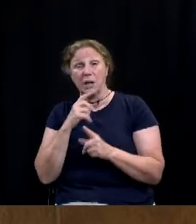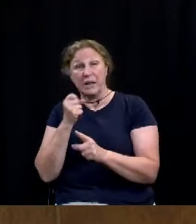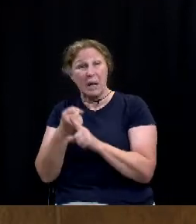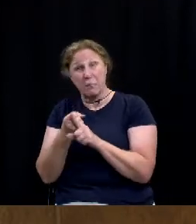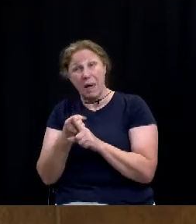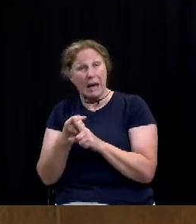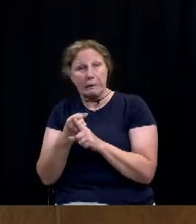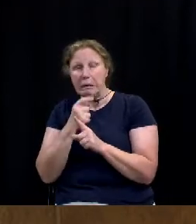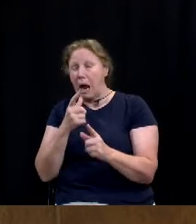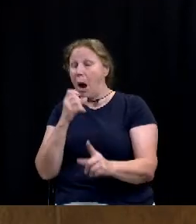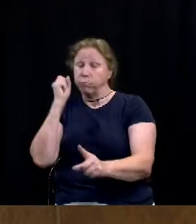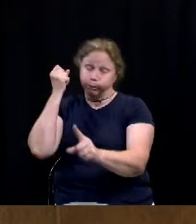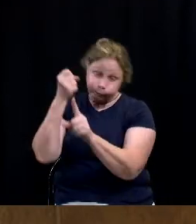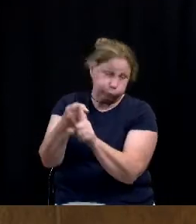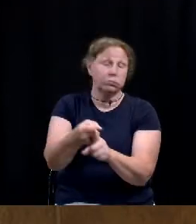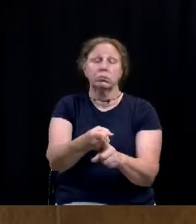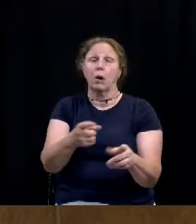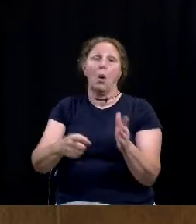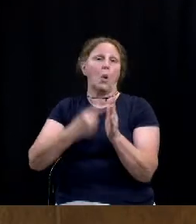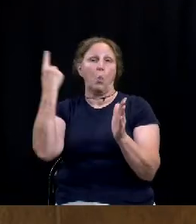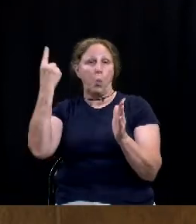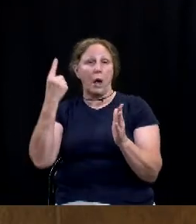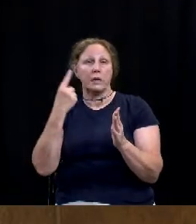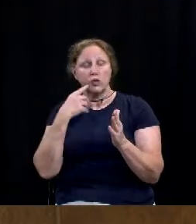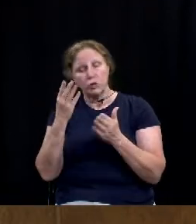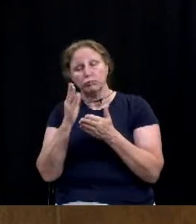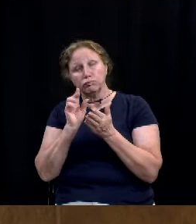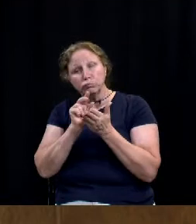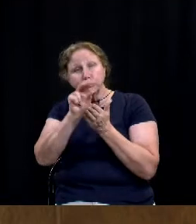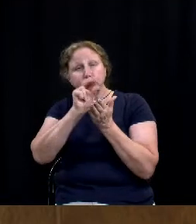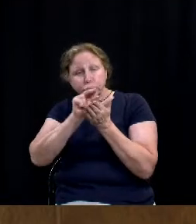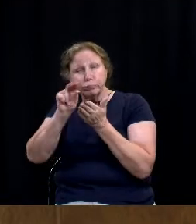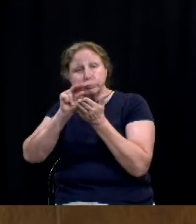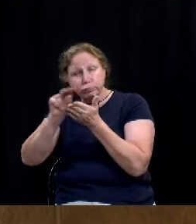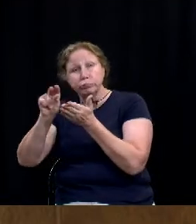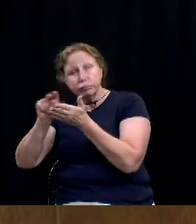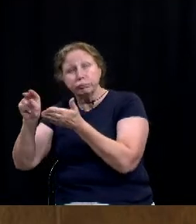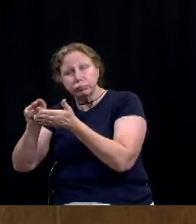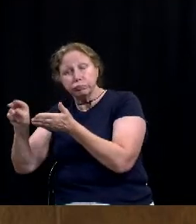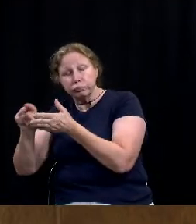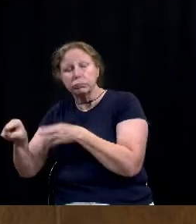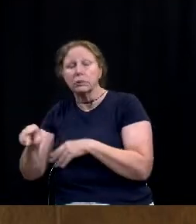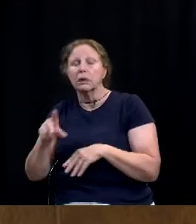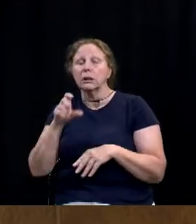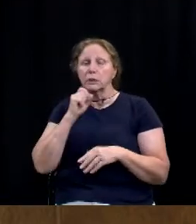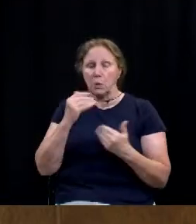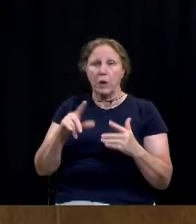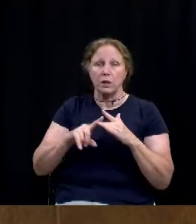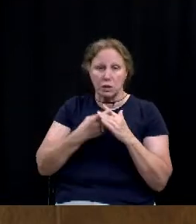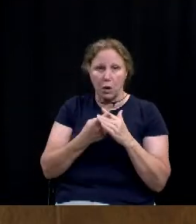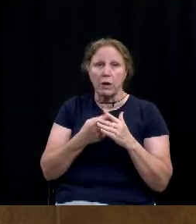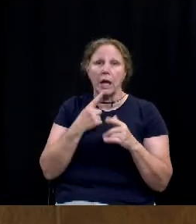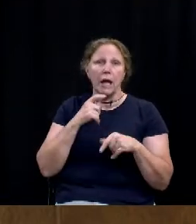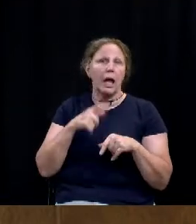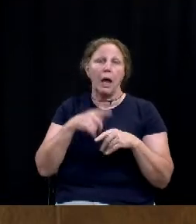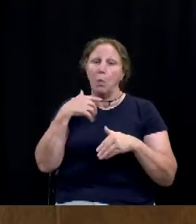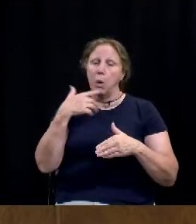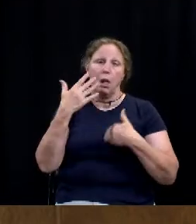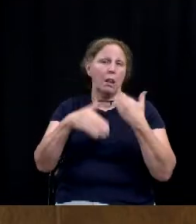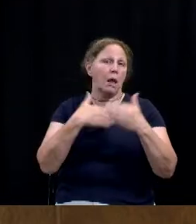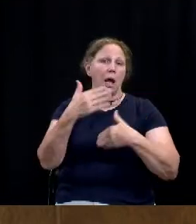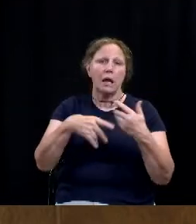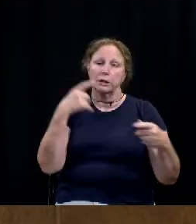so I would just encourage us to go ahead and get this done and get it started. It is going to be an evolving document and an evolving